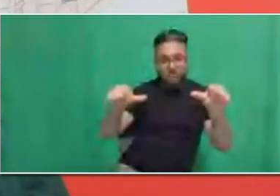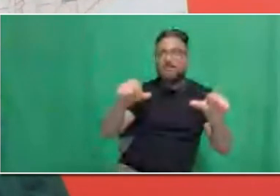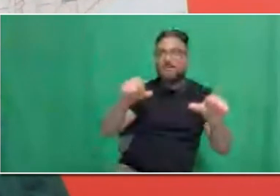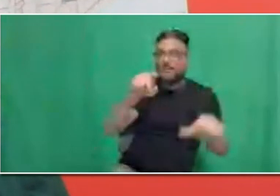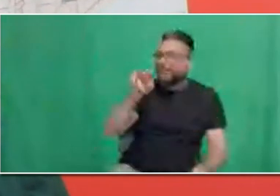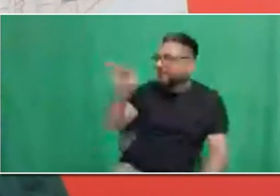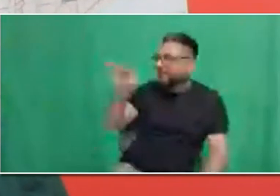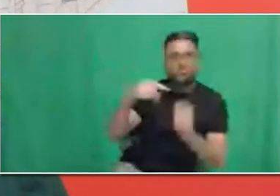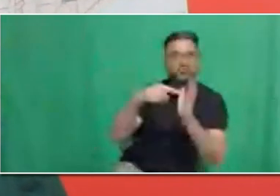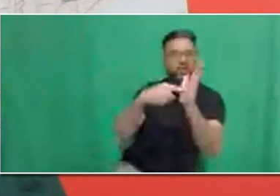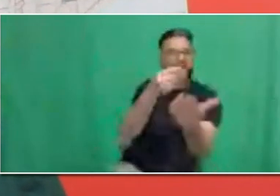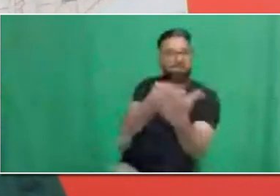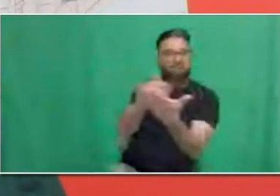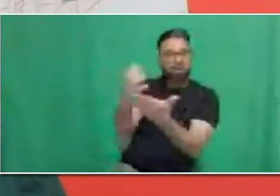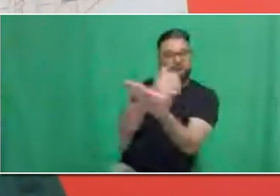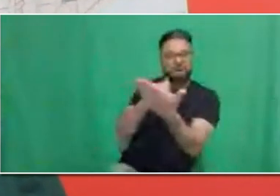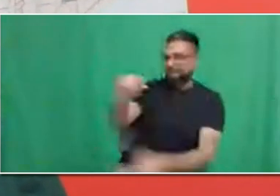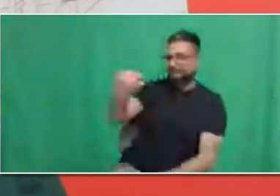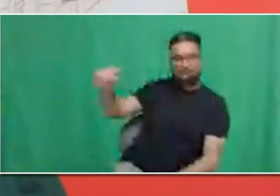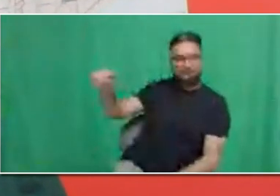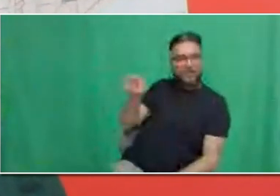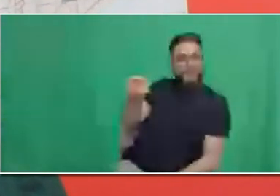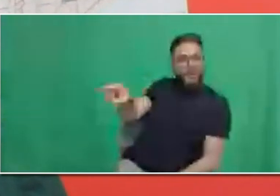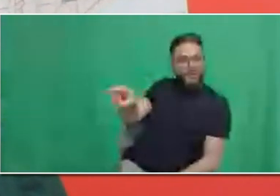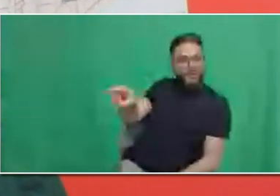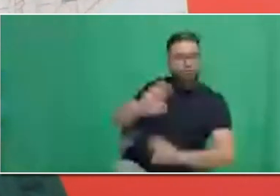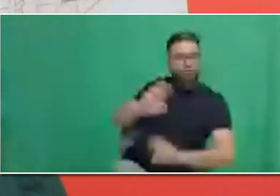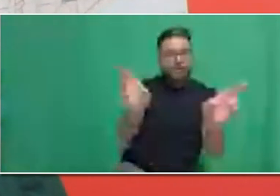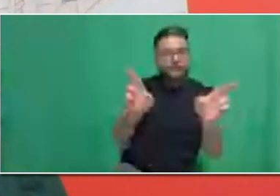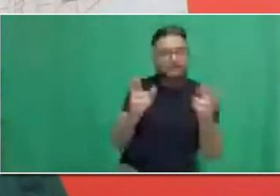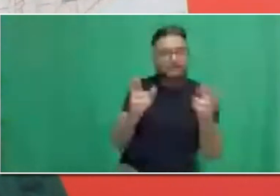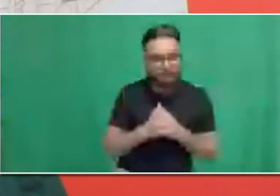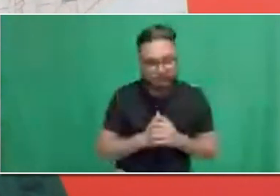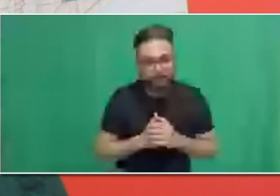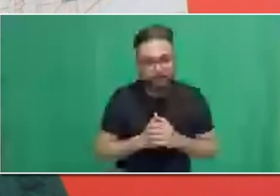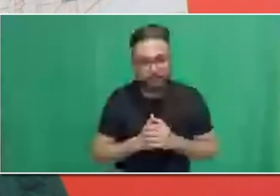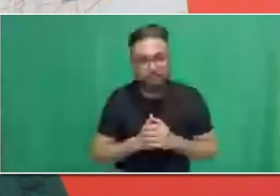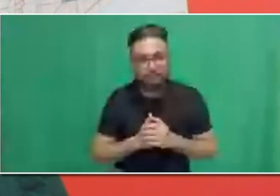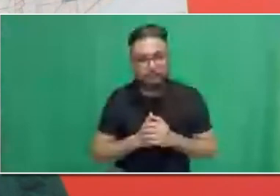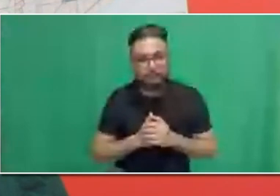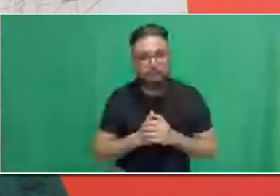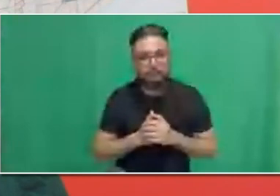So, here's one. What happens if I'm not a Canadian citizen? What if I'm a refugee?